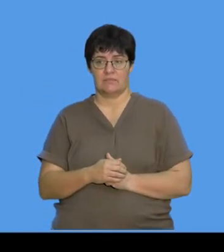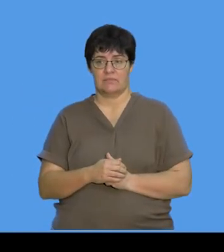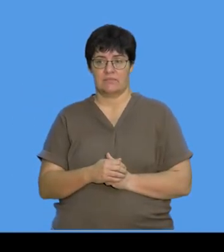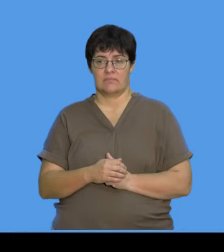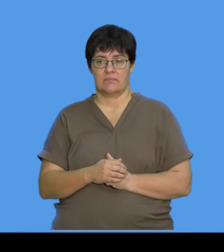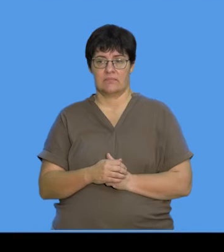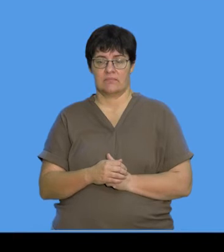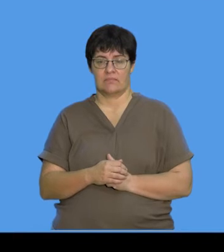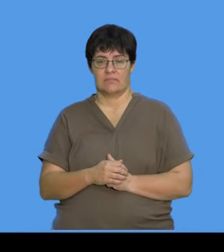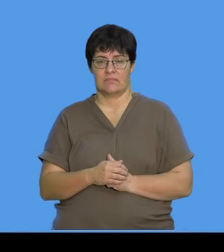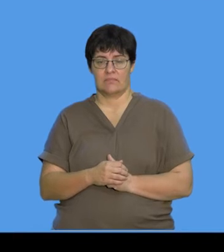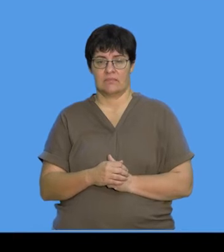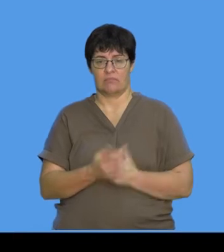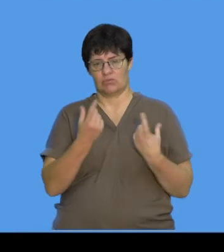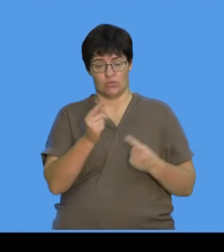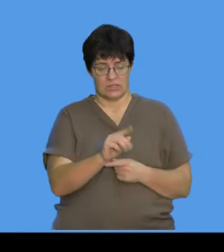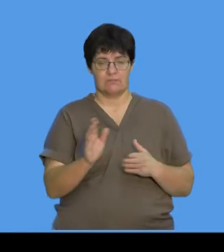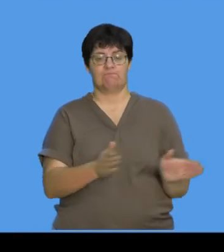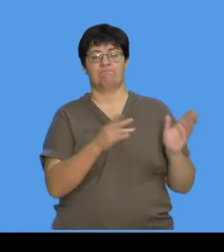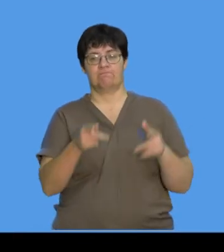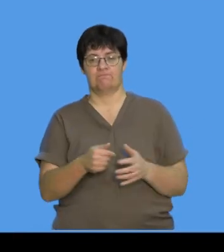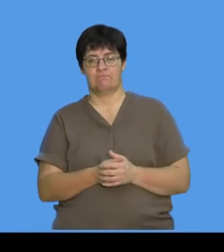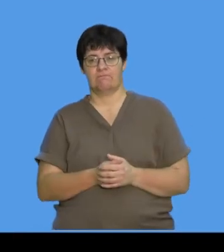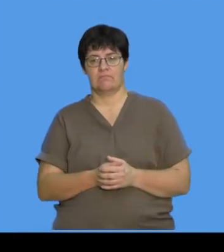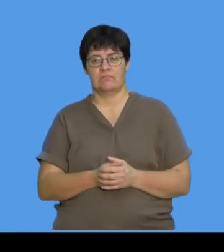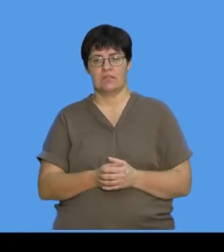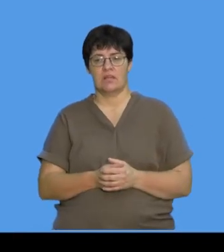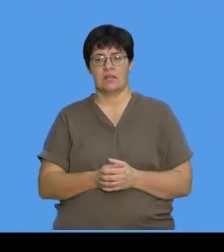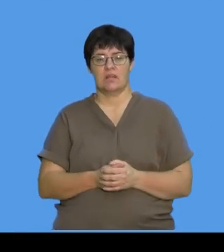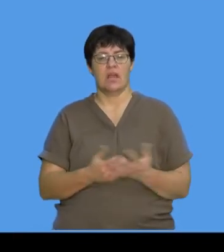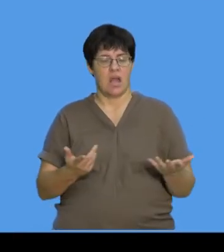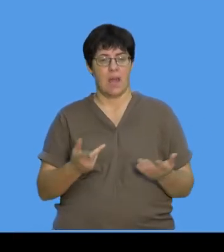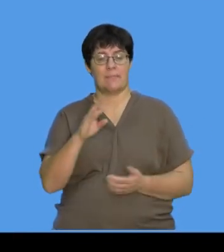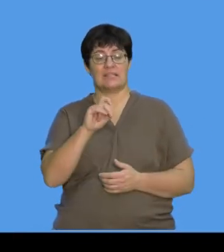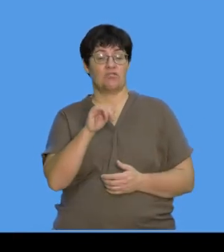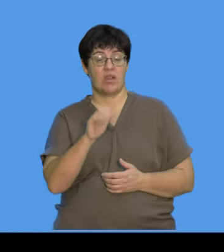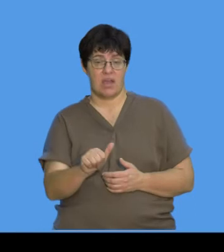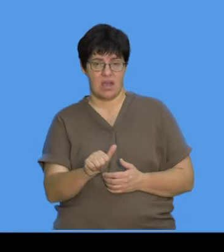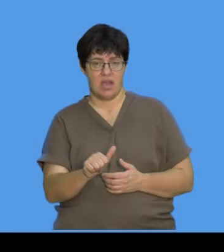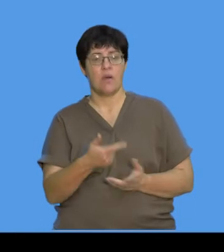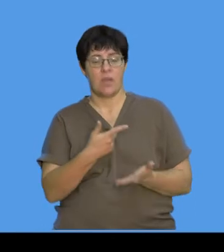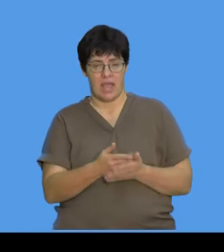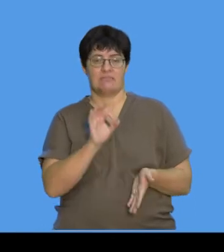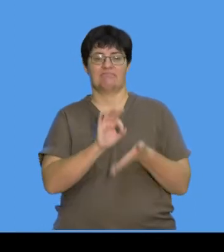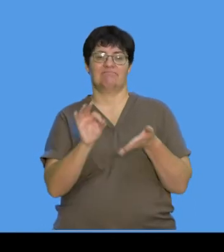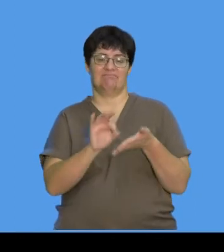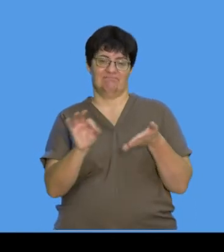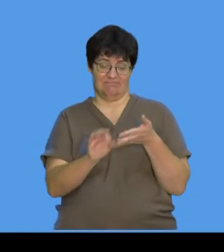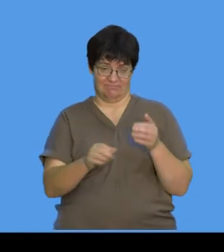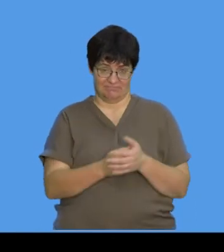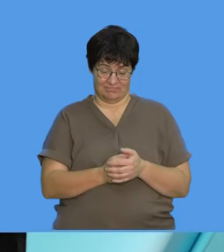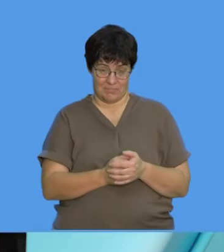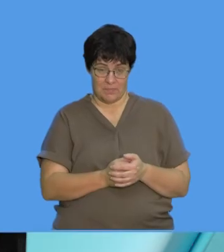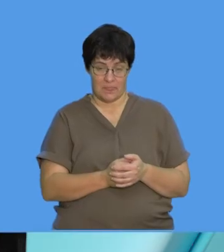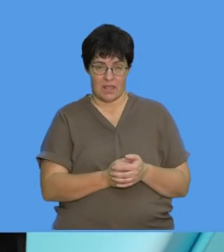Okay, there we go, that's what it does. Okay, so, quite simply, bacteria we can disinfect.